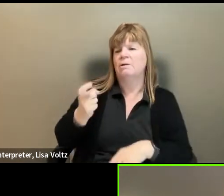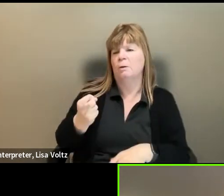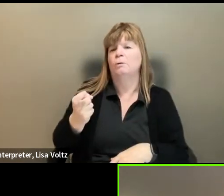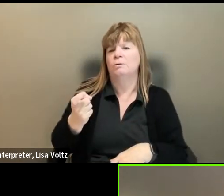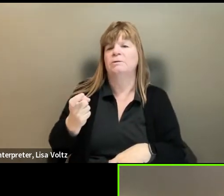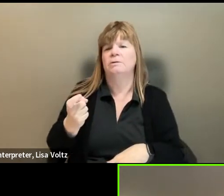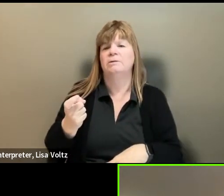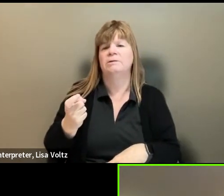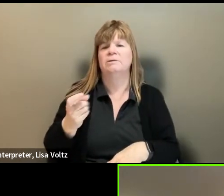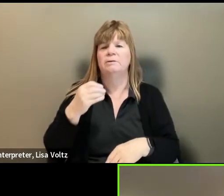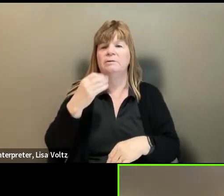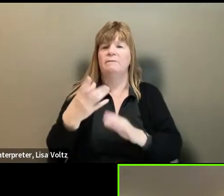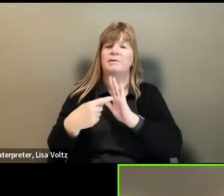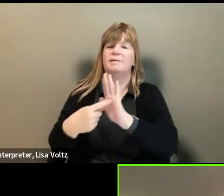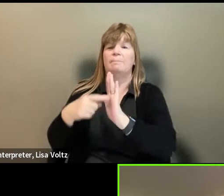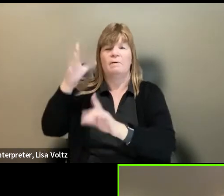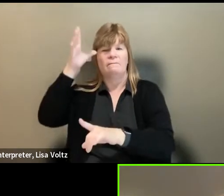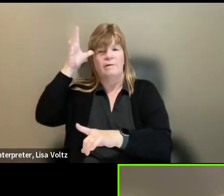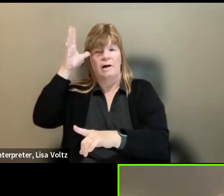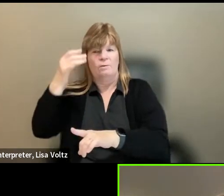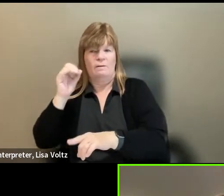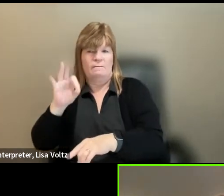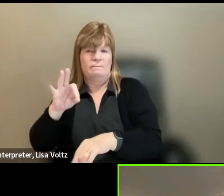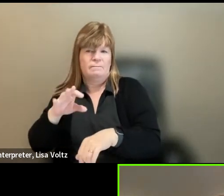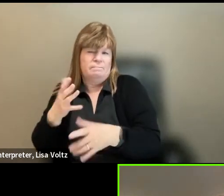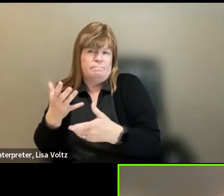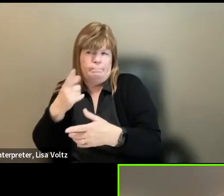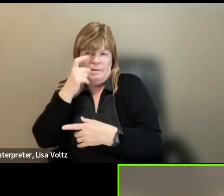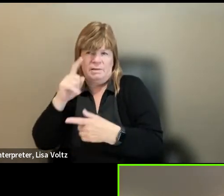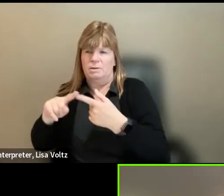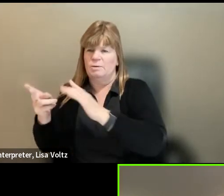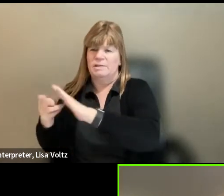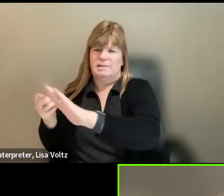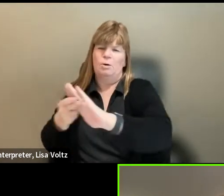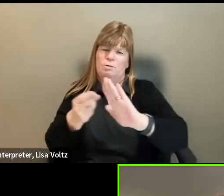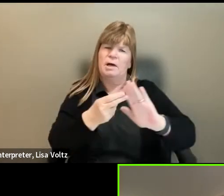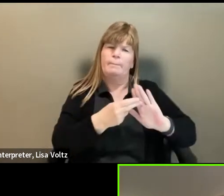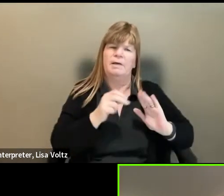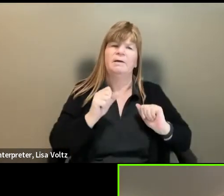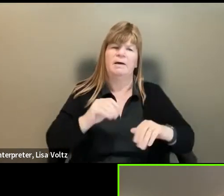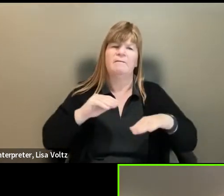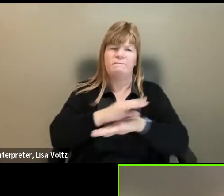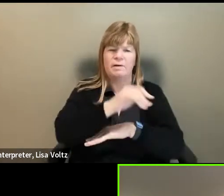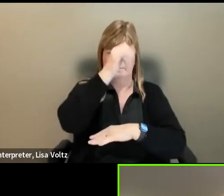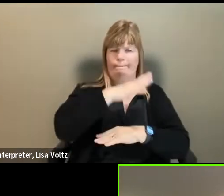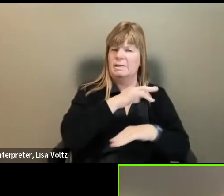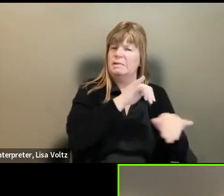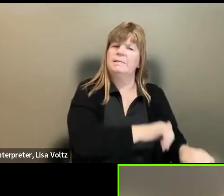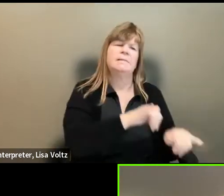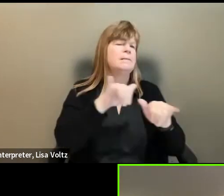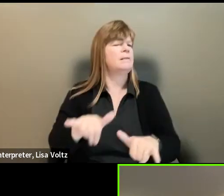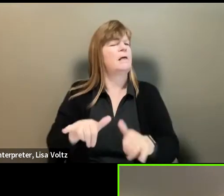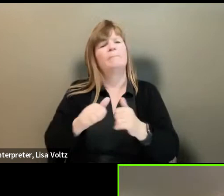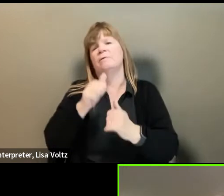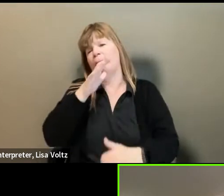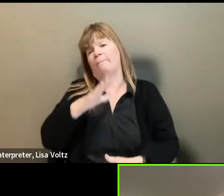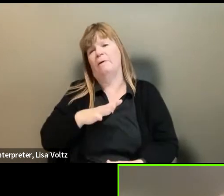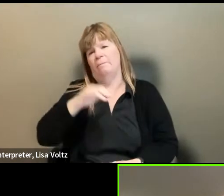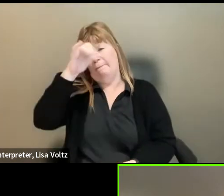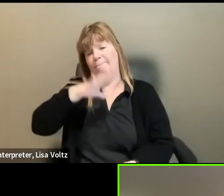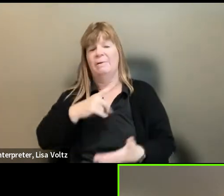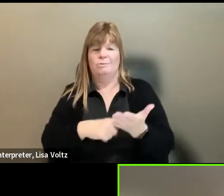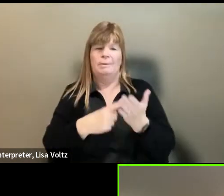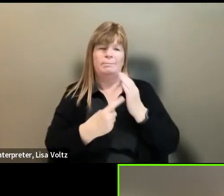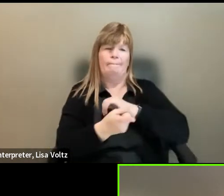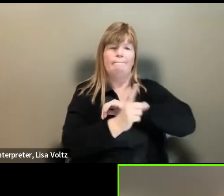wanted to give an example of a father because of course these stereotypes, um, stereotyping can affect men just as much as women who men are sometimes punished